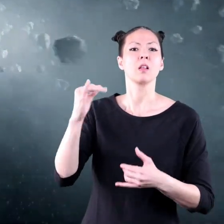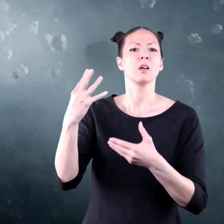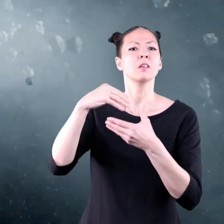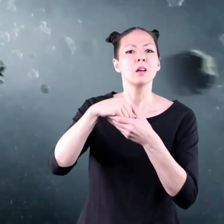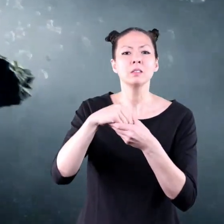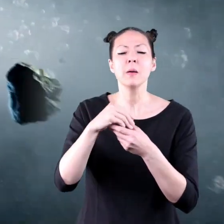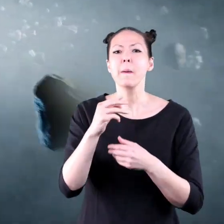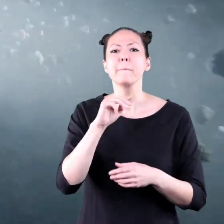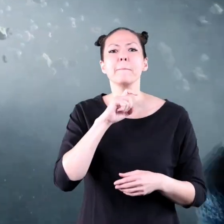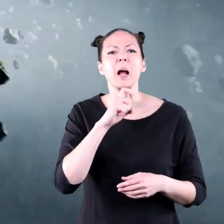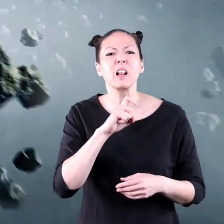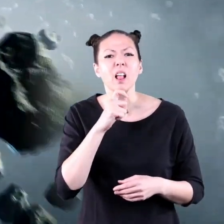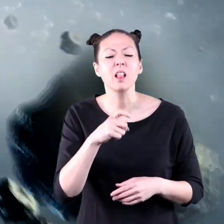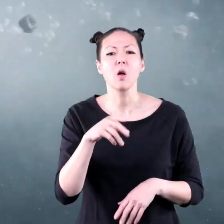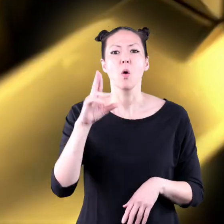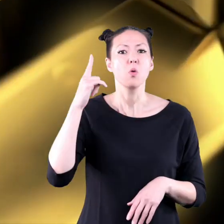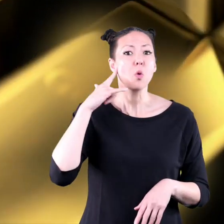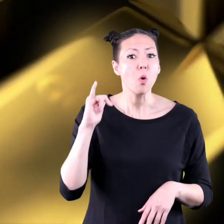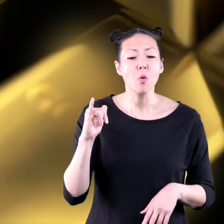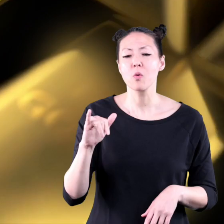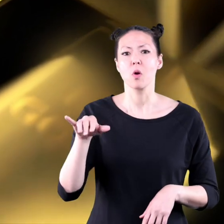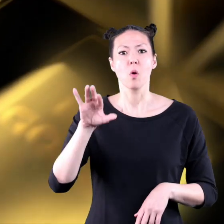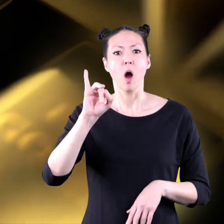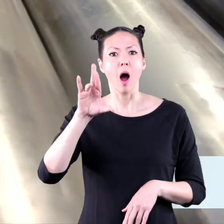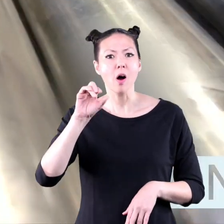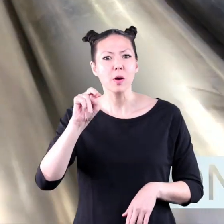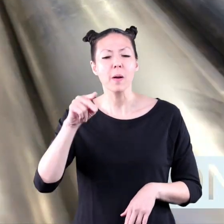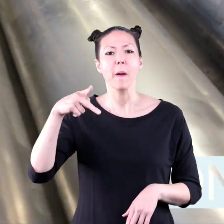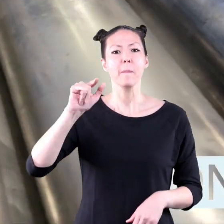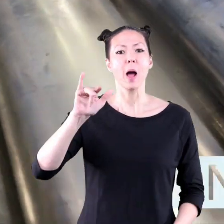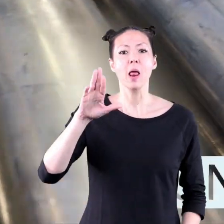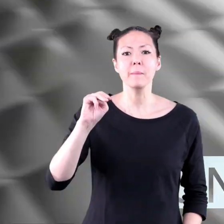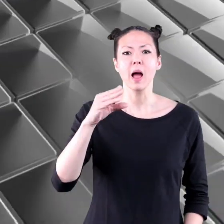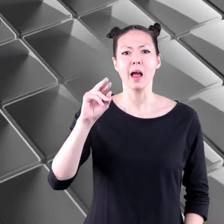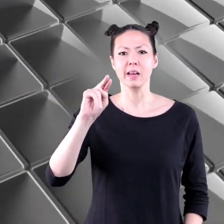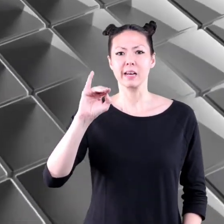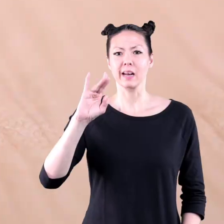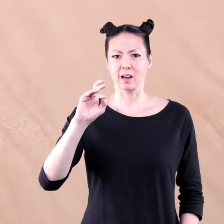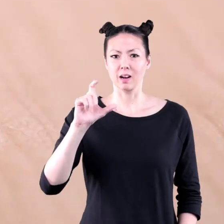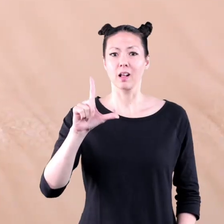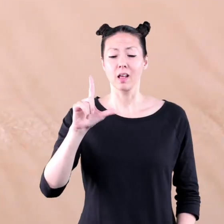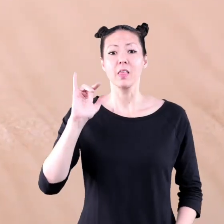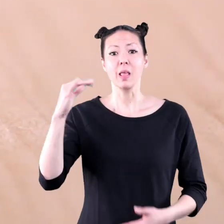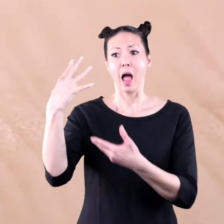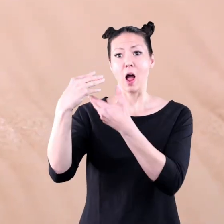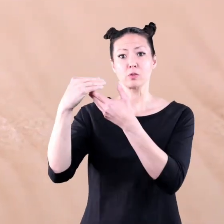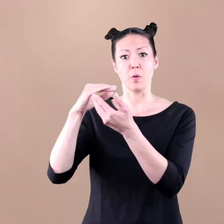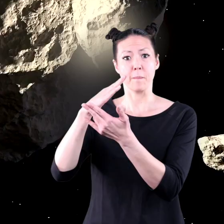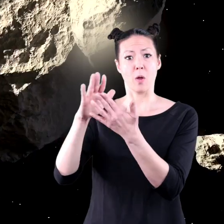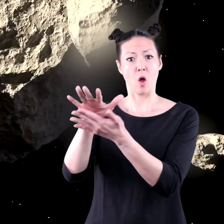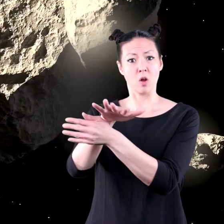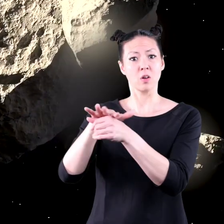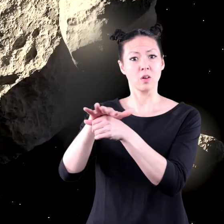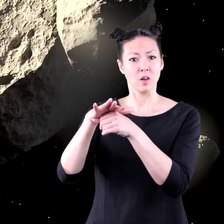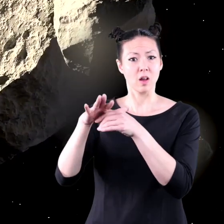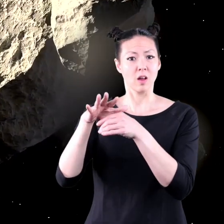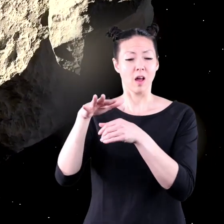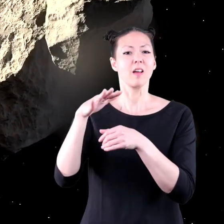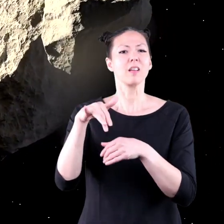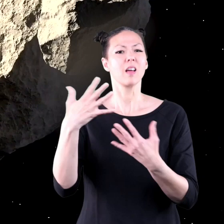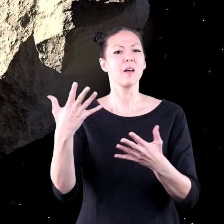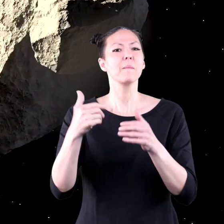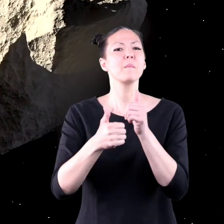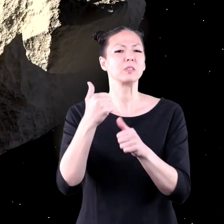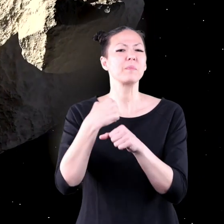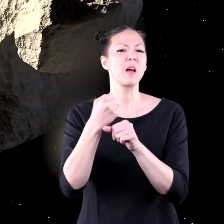that contain metals like gold, iron, platinum, and nickel. The outer part